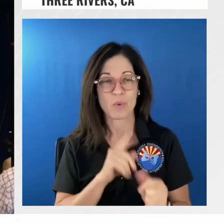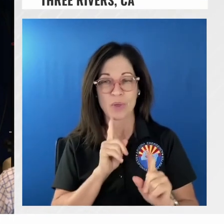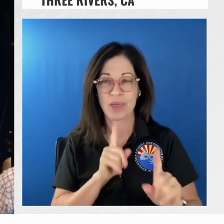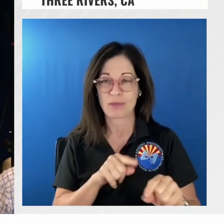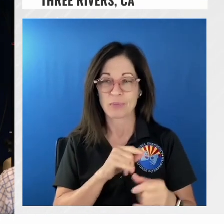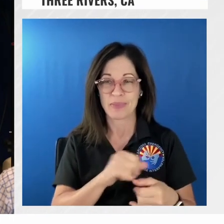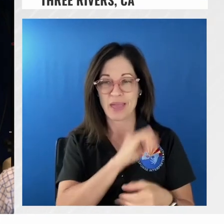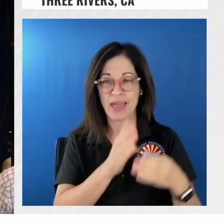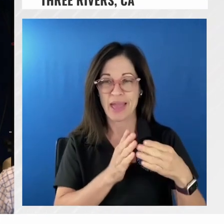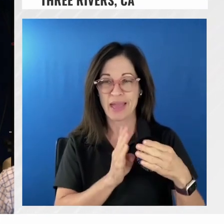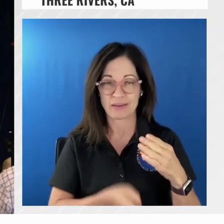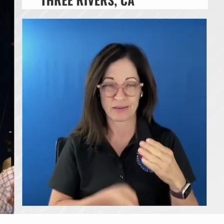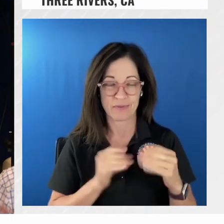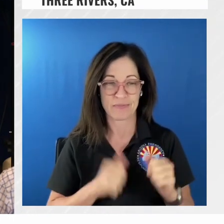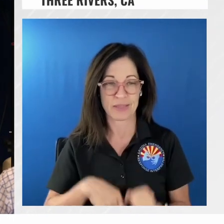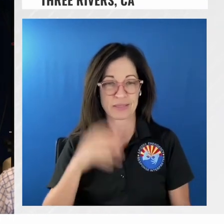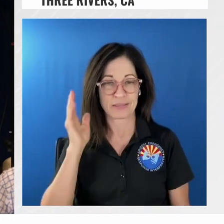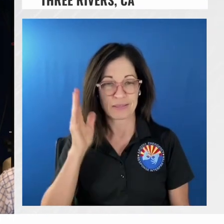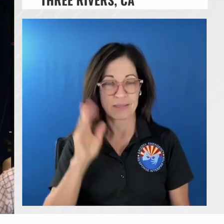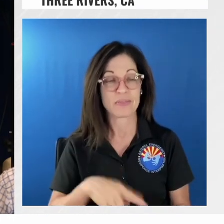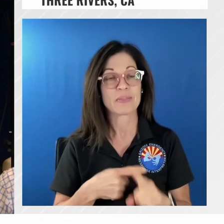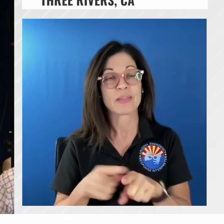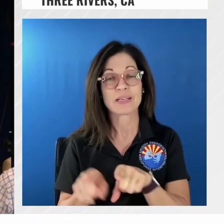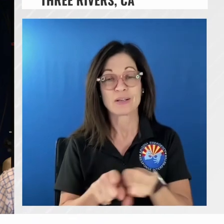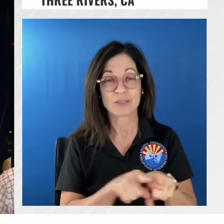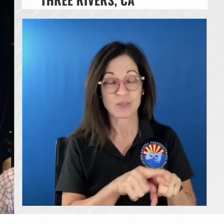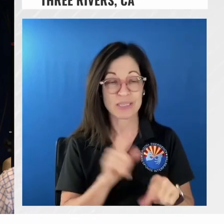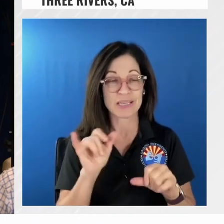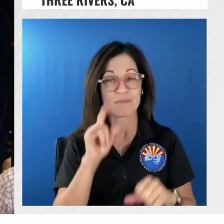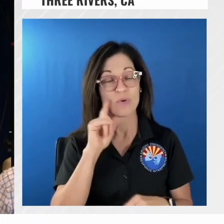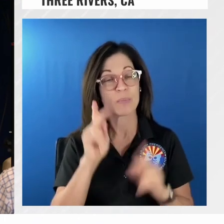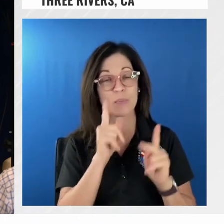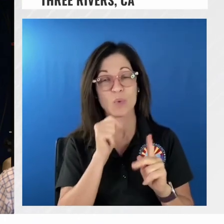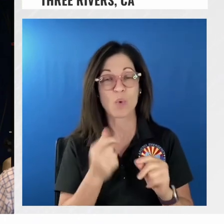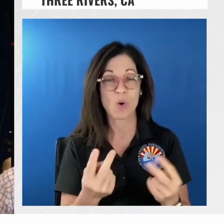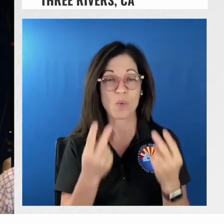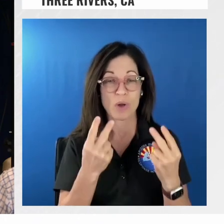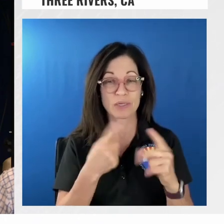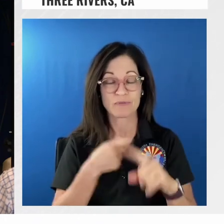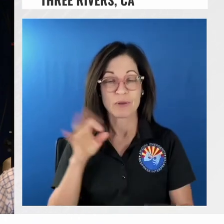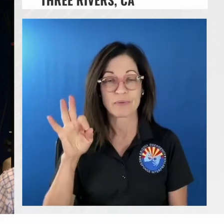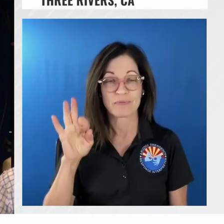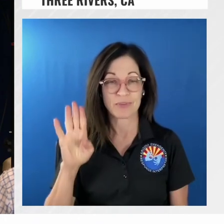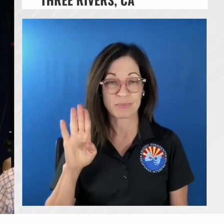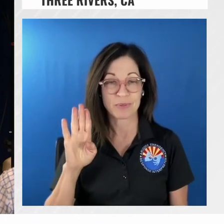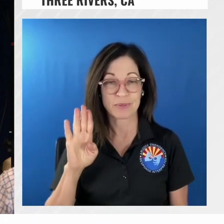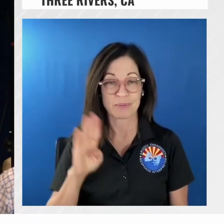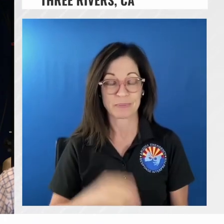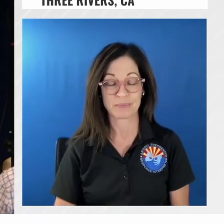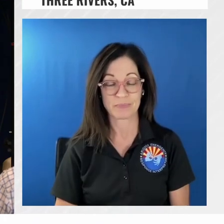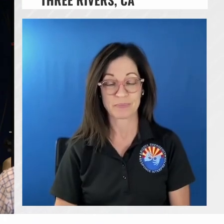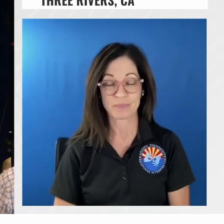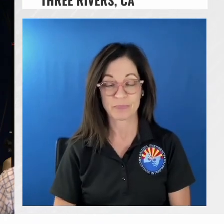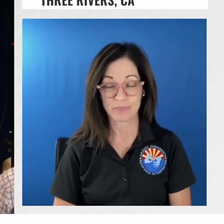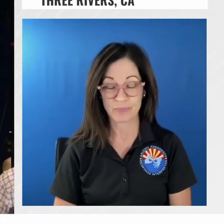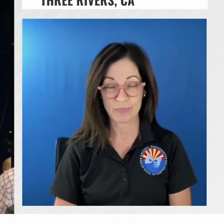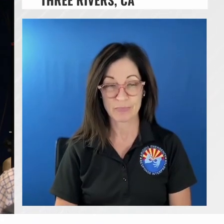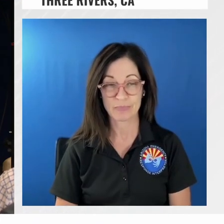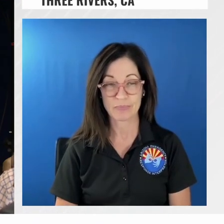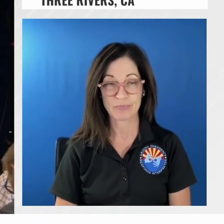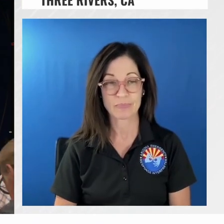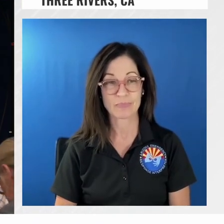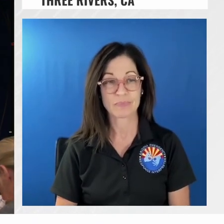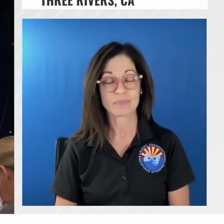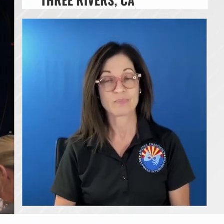formal briefing itself and the same thing with the ones that are online for folks that are watching on Facebook we would like to recognize in the